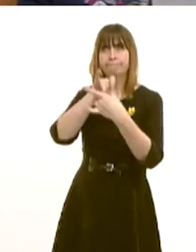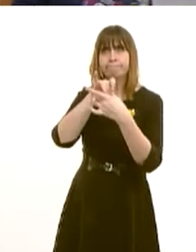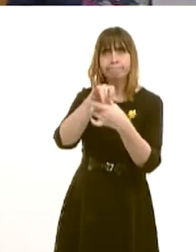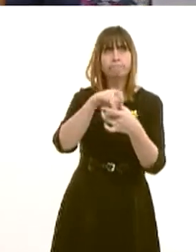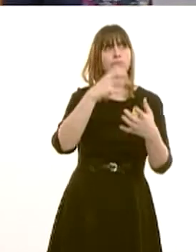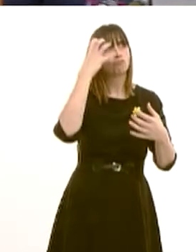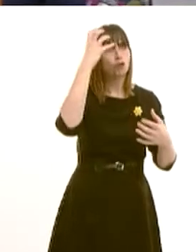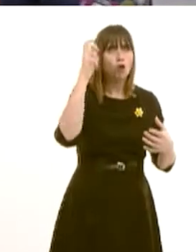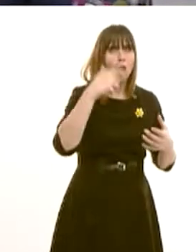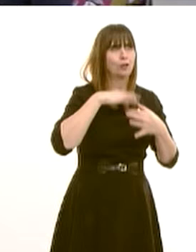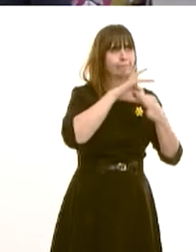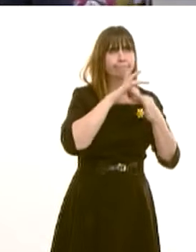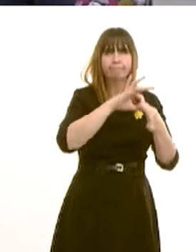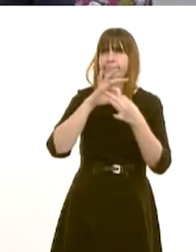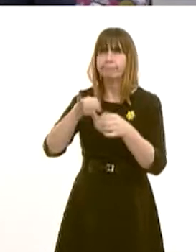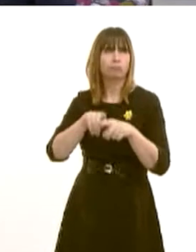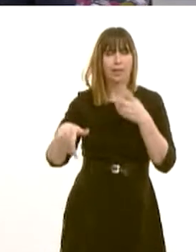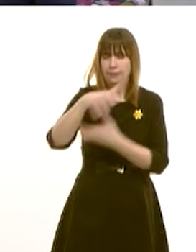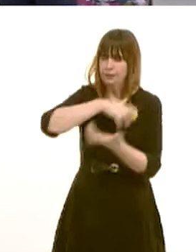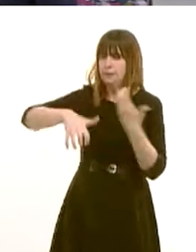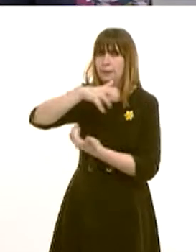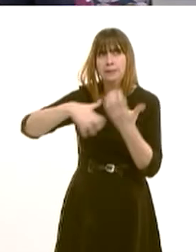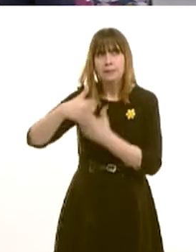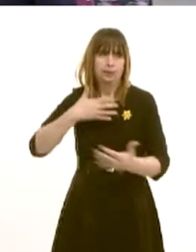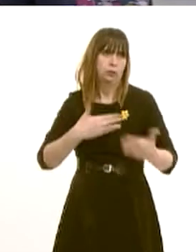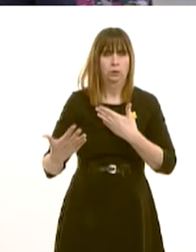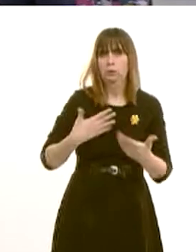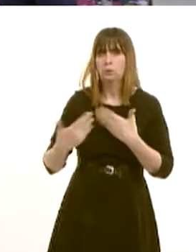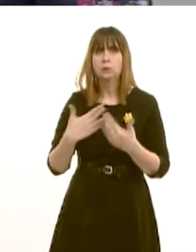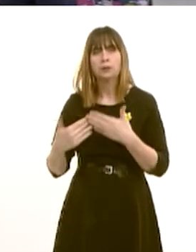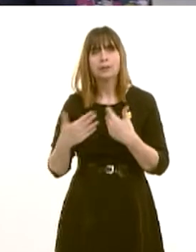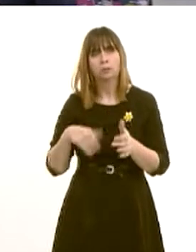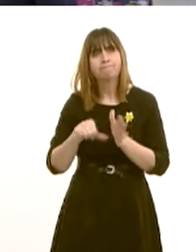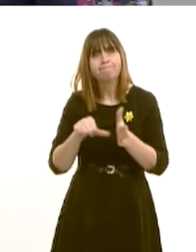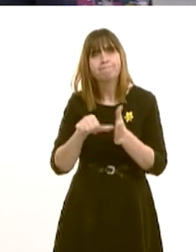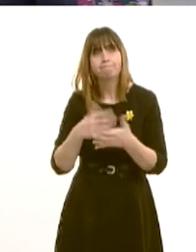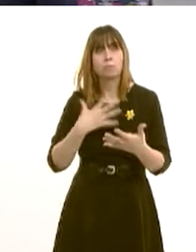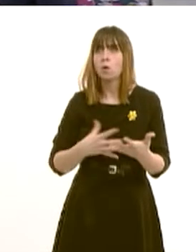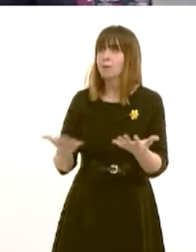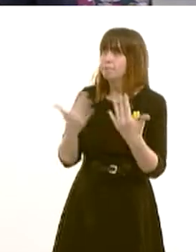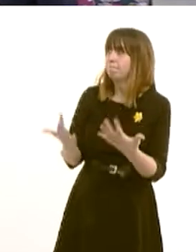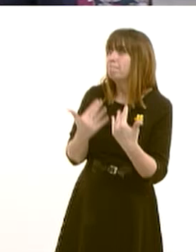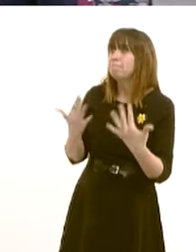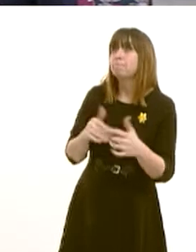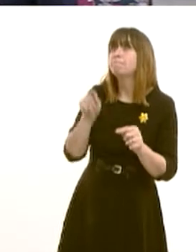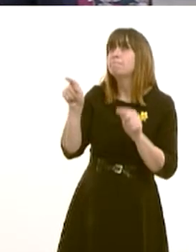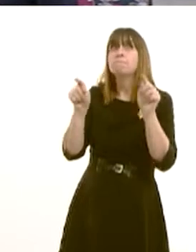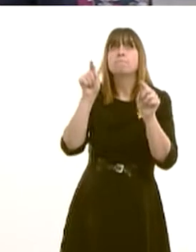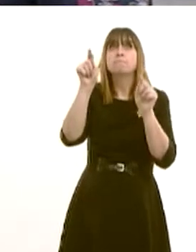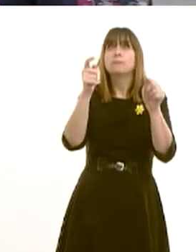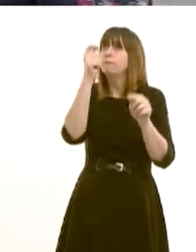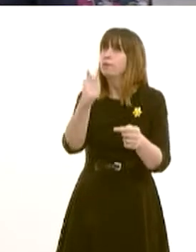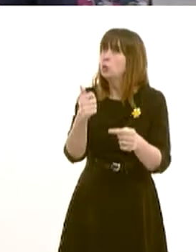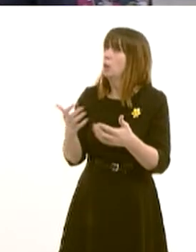Royal College in order to address those particular issues and, of course, to encourage more people to work in those parts of Wales that have